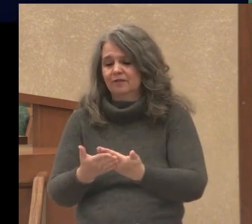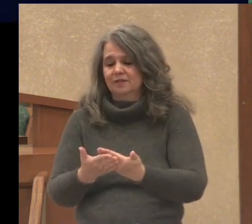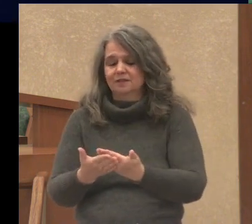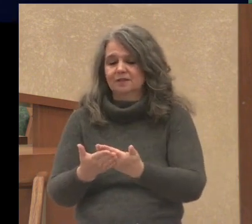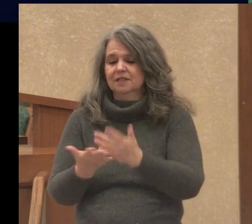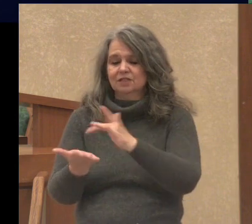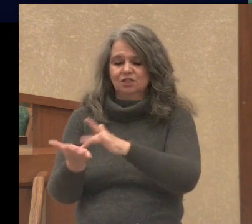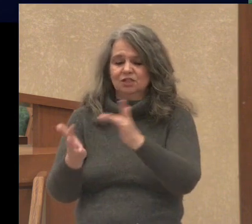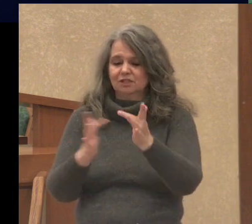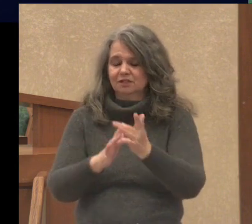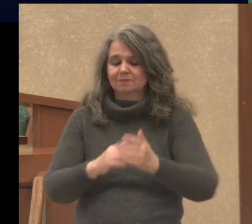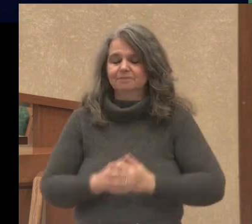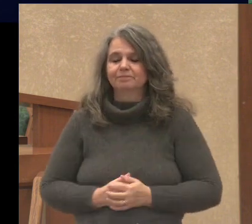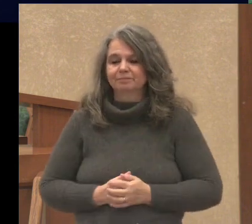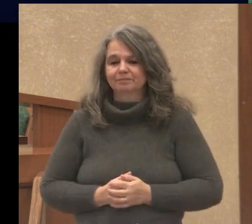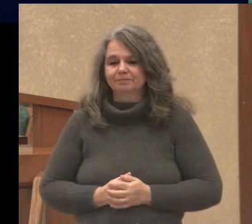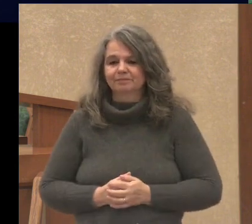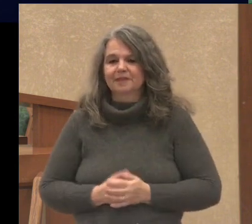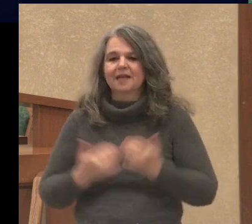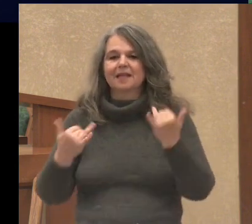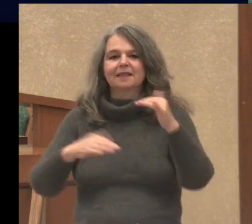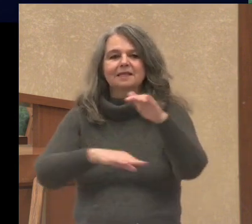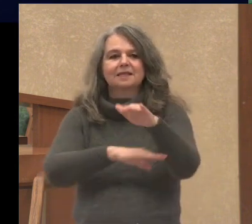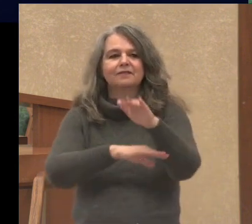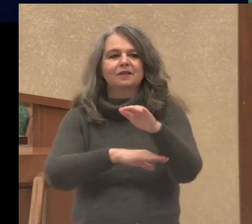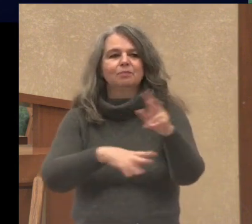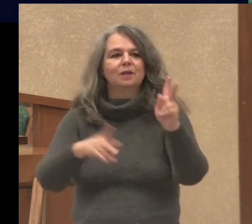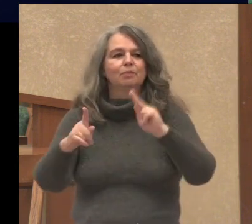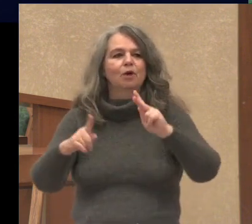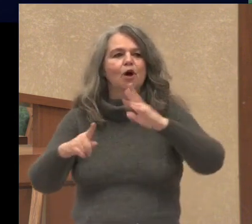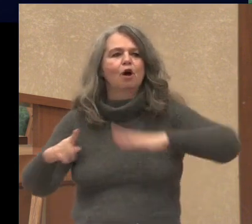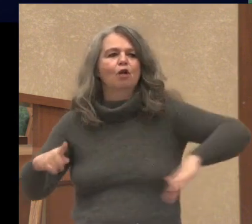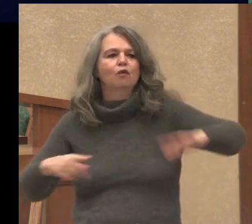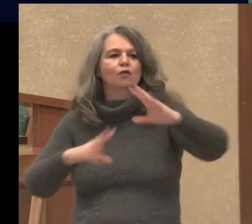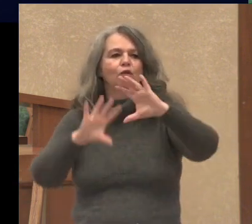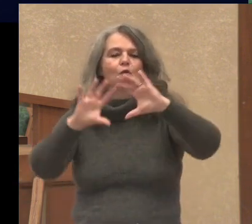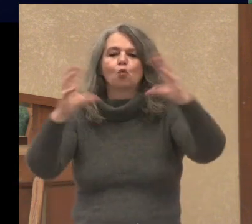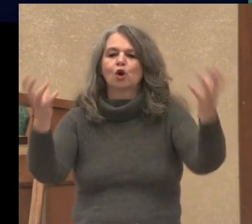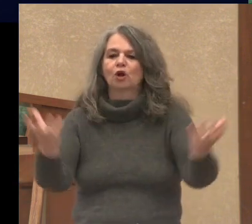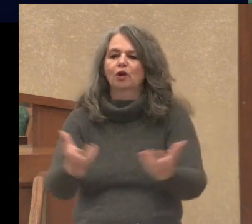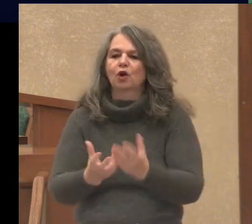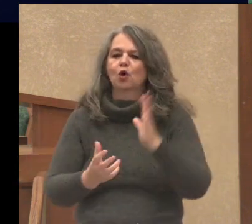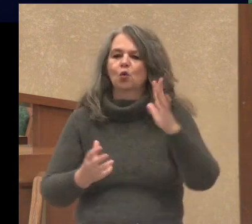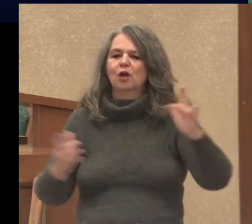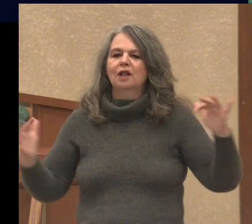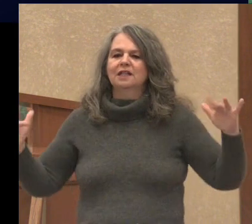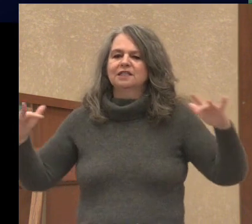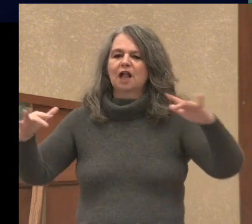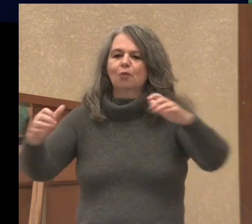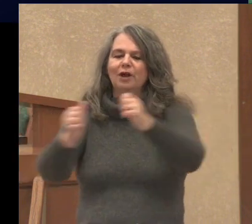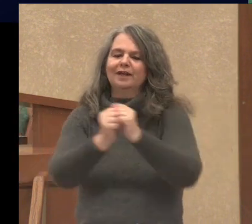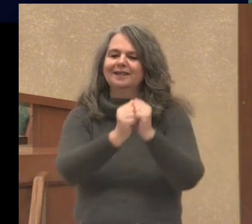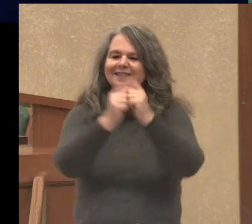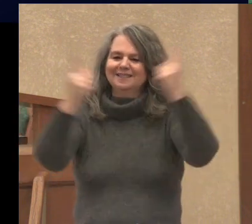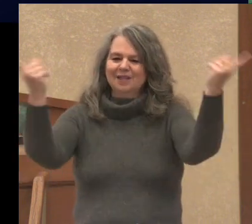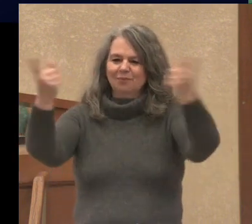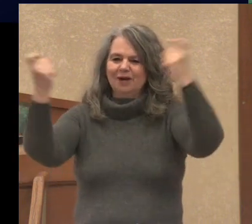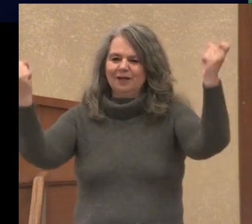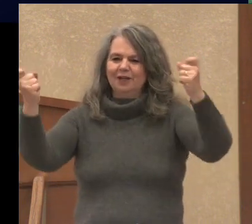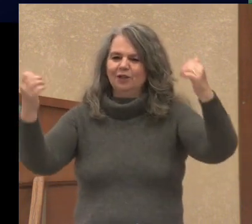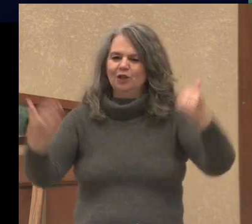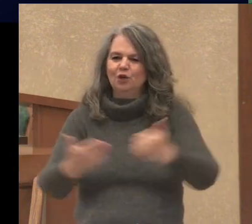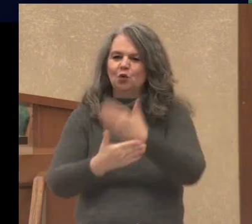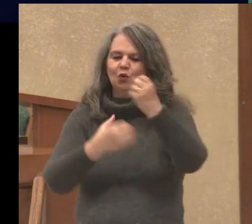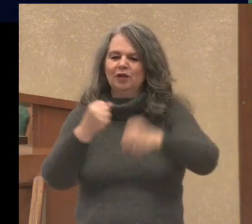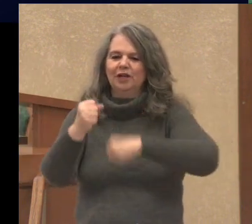This evening, people from all around the world will gather to celebrate the coming of a new year. As